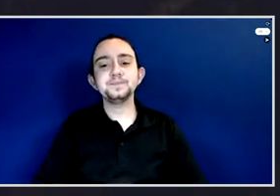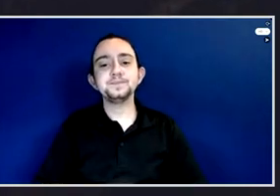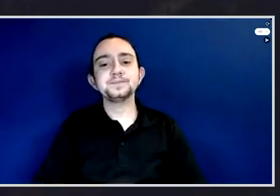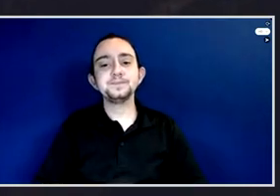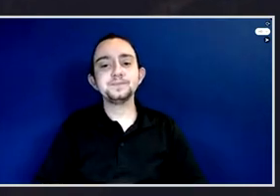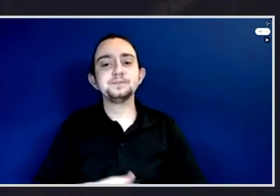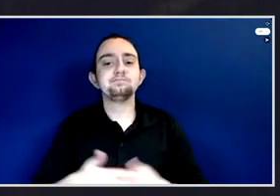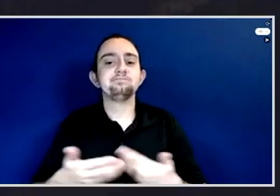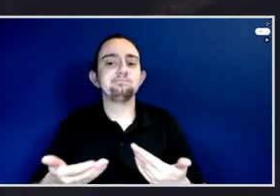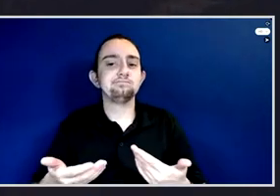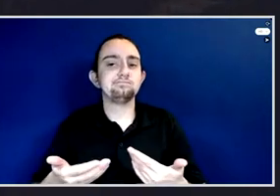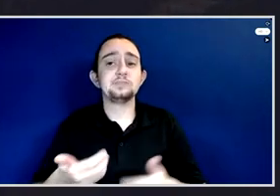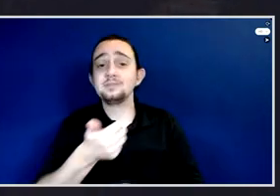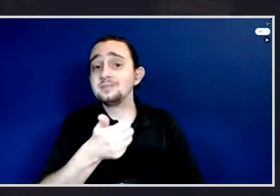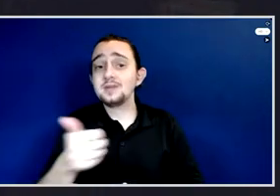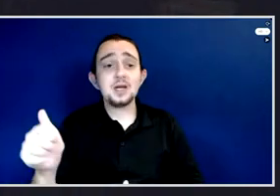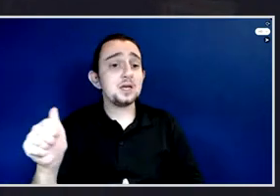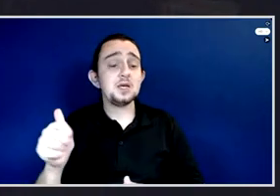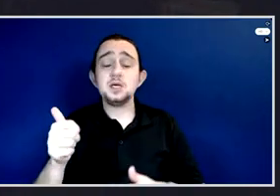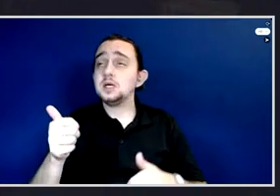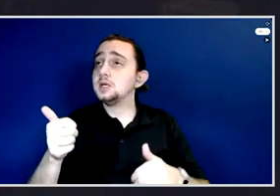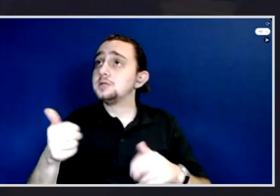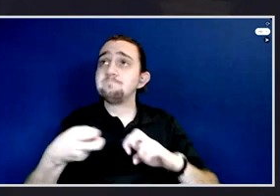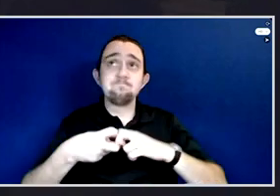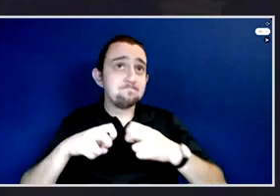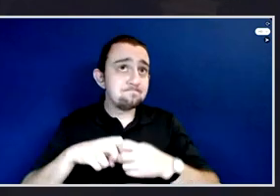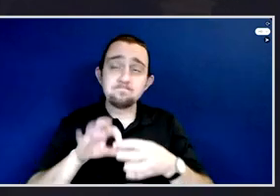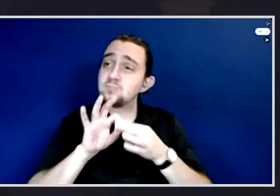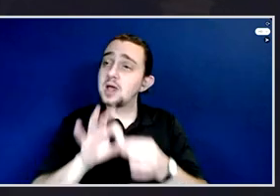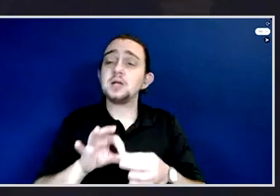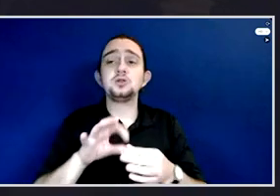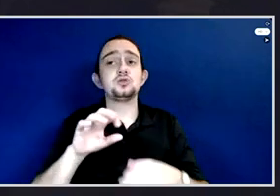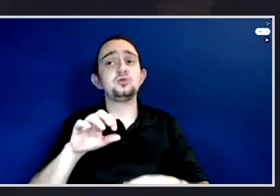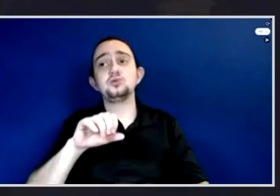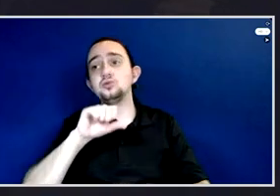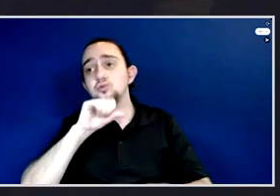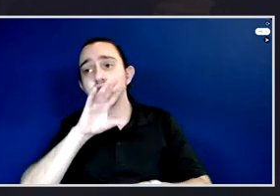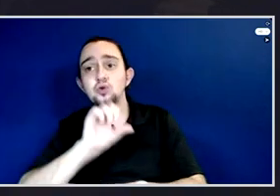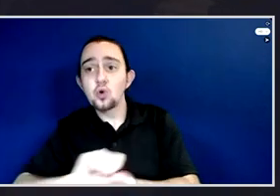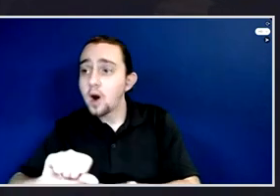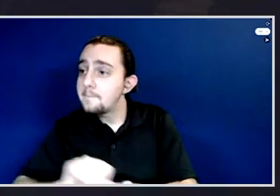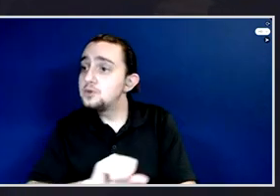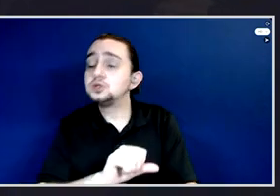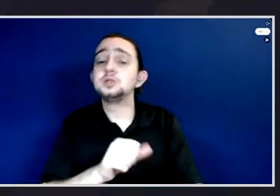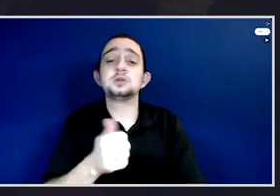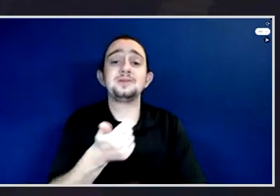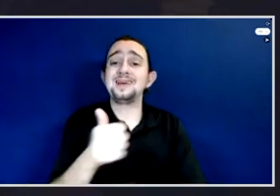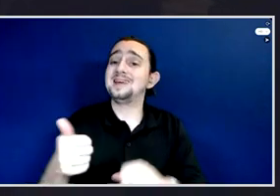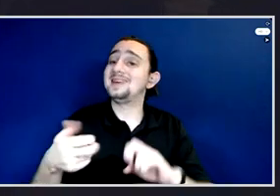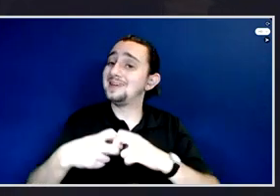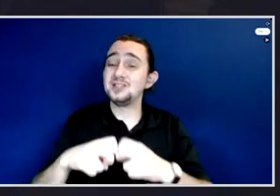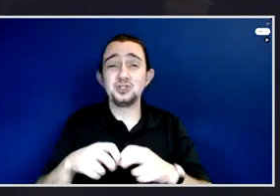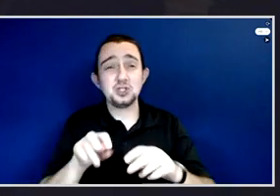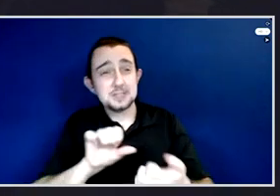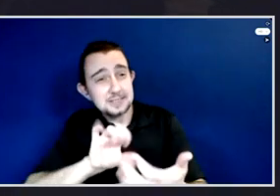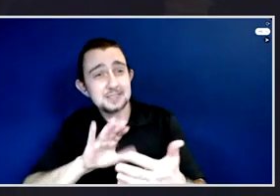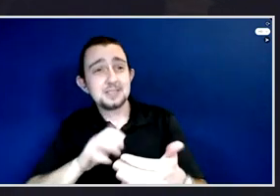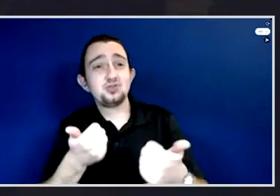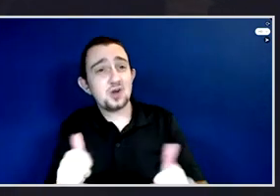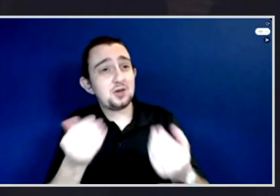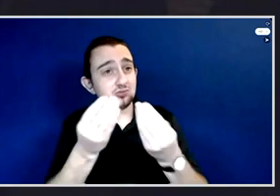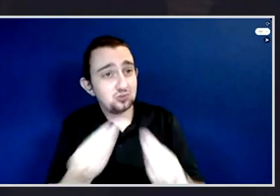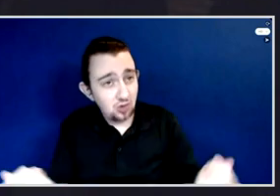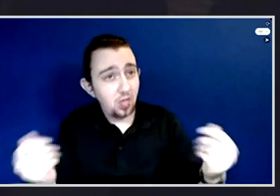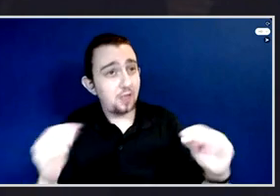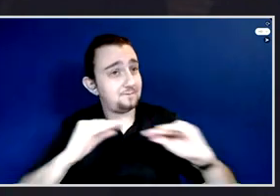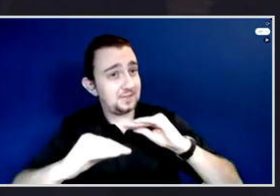problem, corruption, or anything else that we're trying to solve, usually, I've found, in my experience, over 30 years, traveling around the